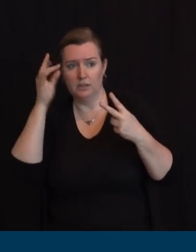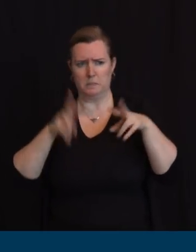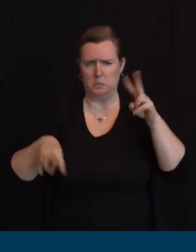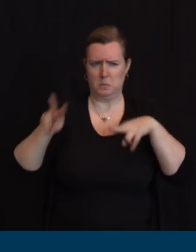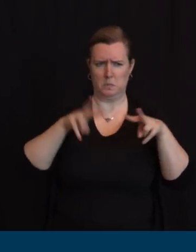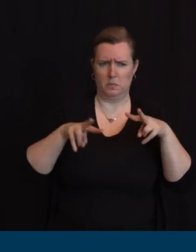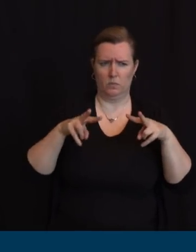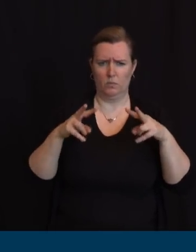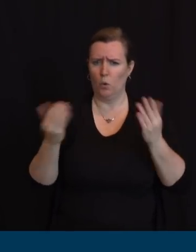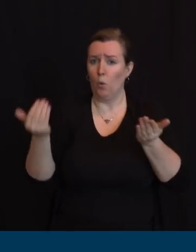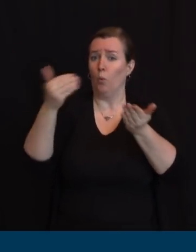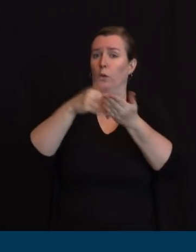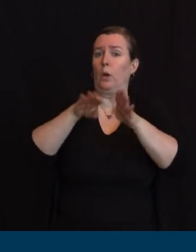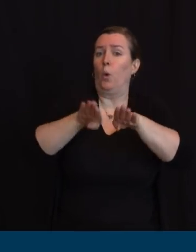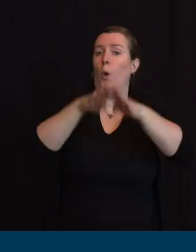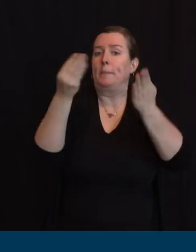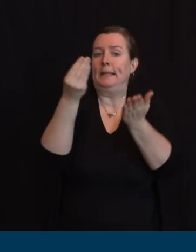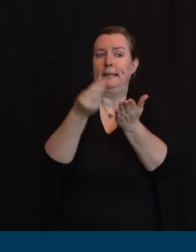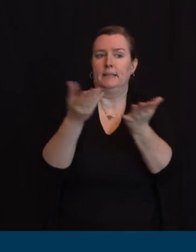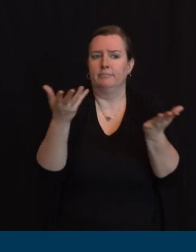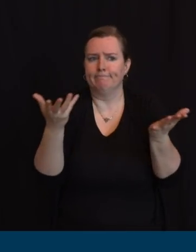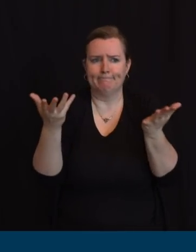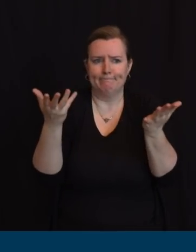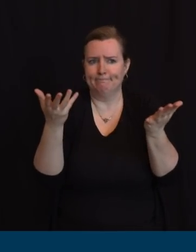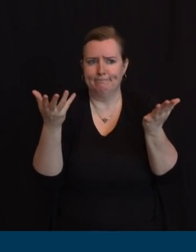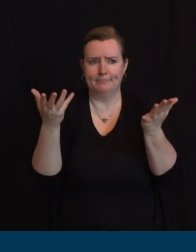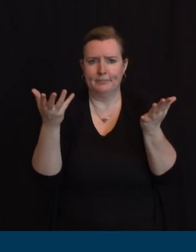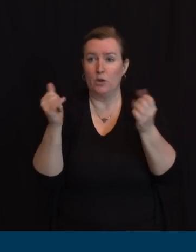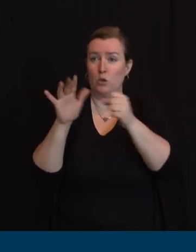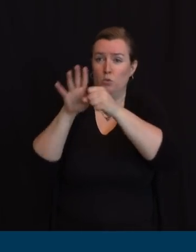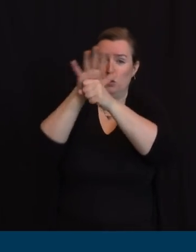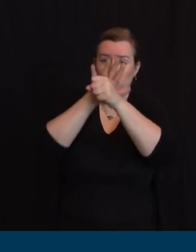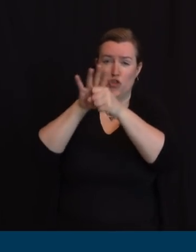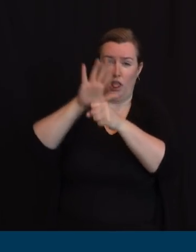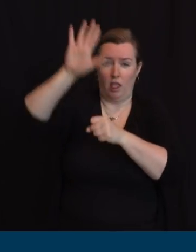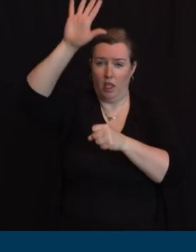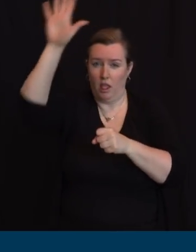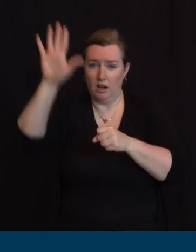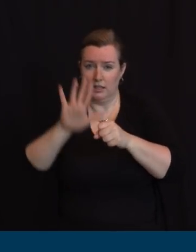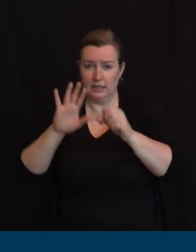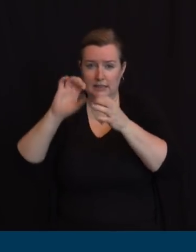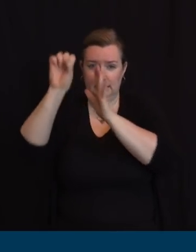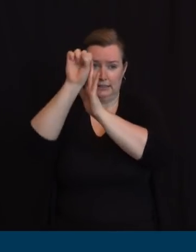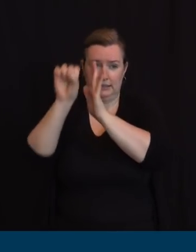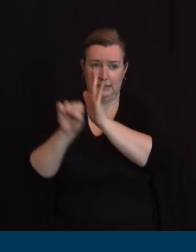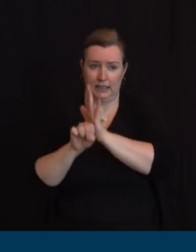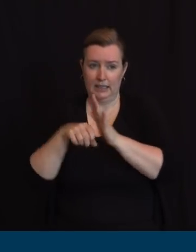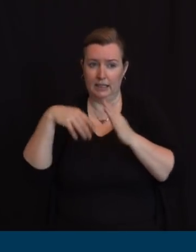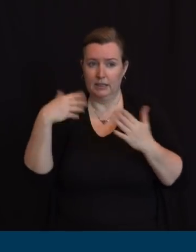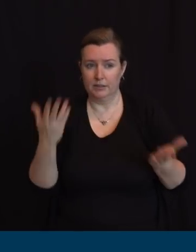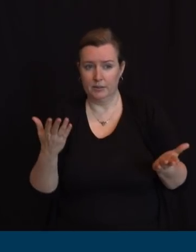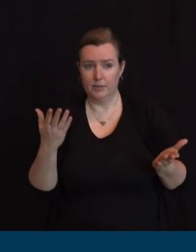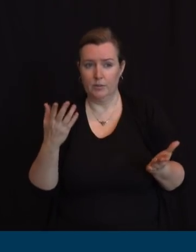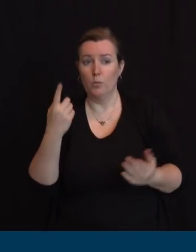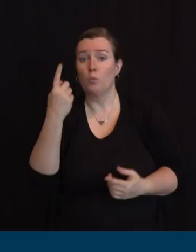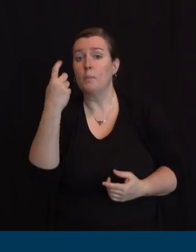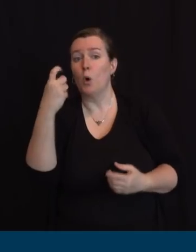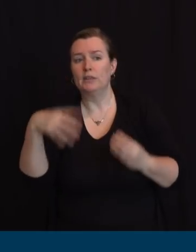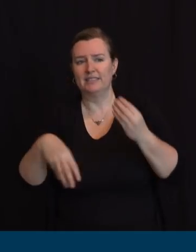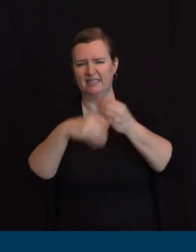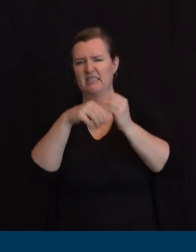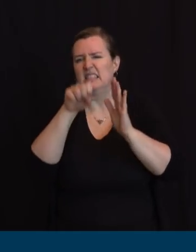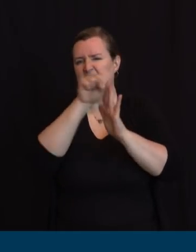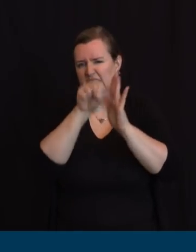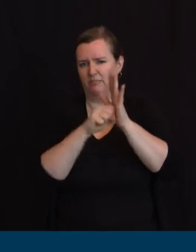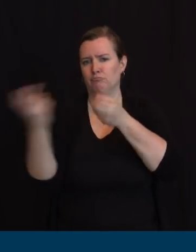than I was when we were here yesterday Massachusetts has joined which I think is a very good ad so seven of us trying to think this